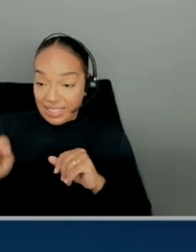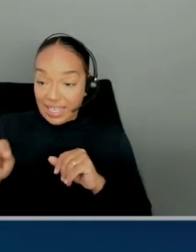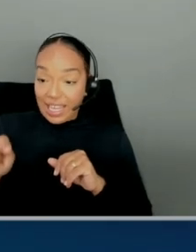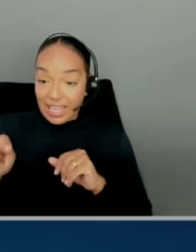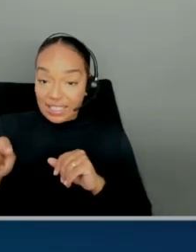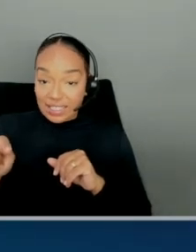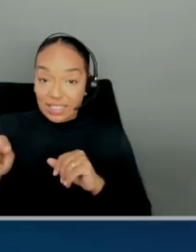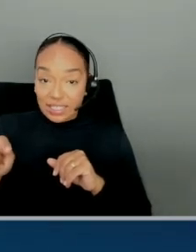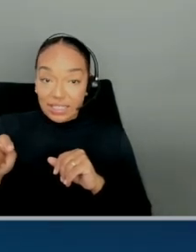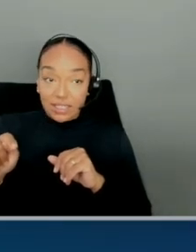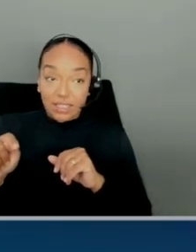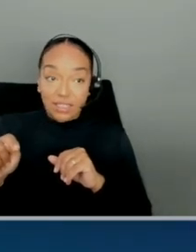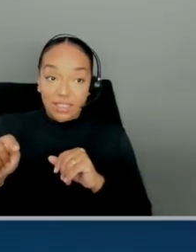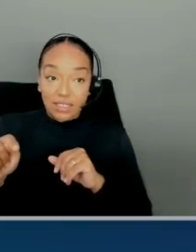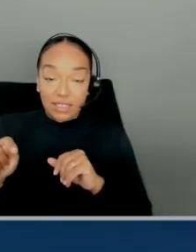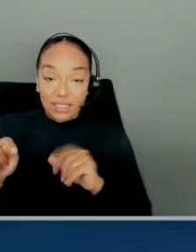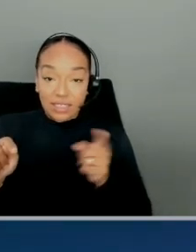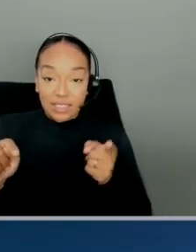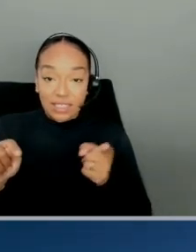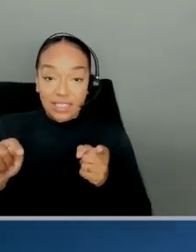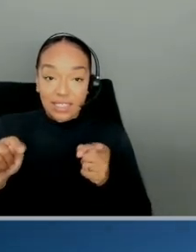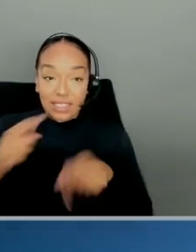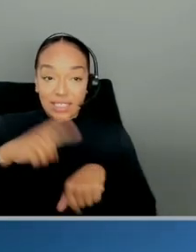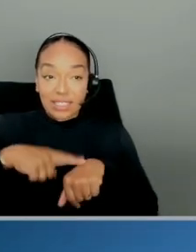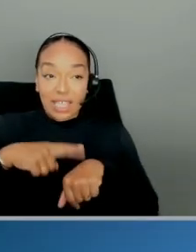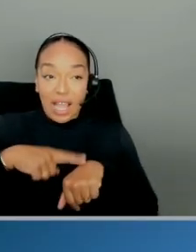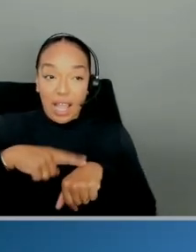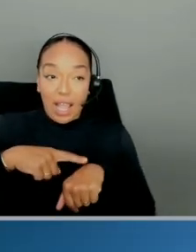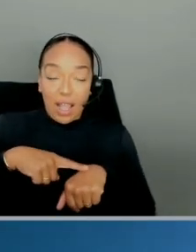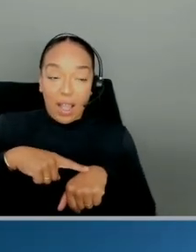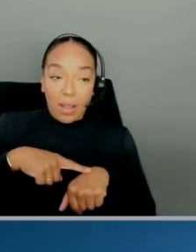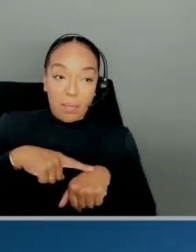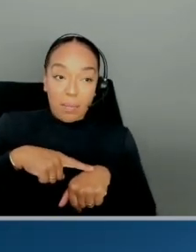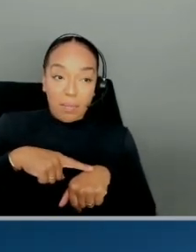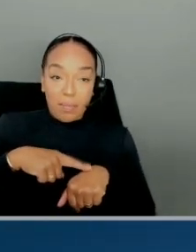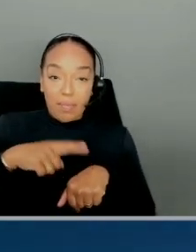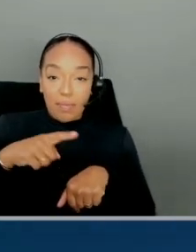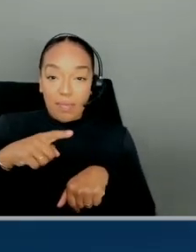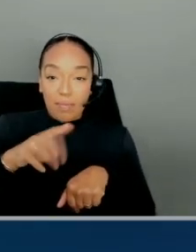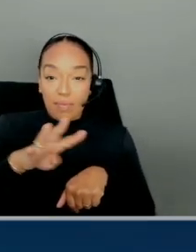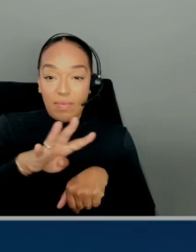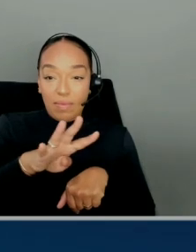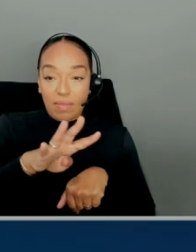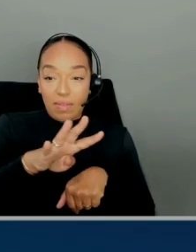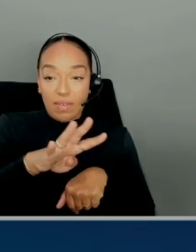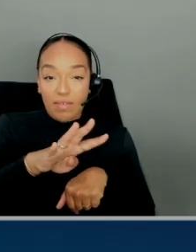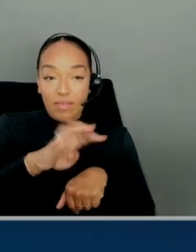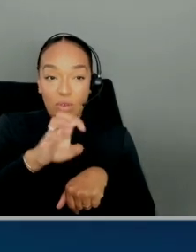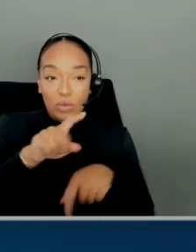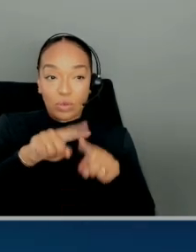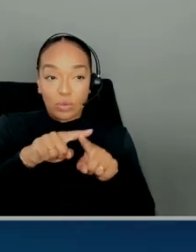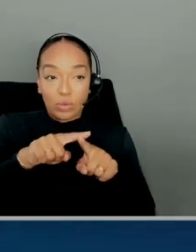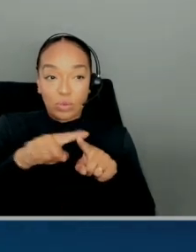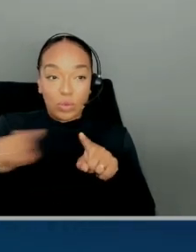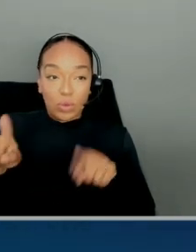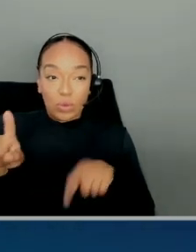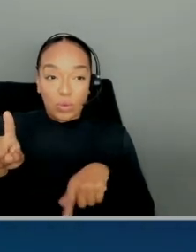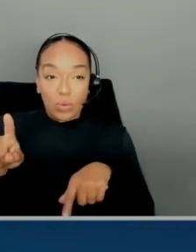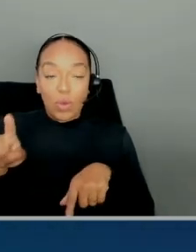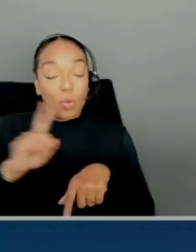stats. Okay. The elapsed time reduced by from 400 to almost 100. Oh fourth. Right? Yeah. One fourth, right?